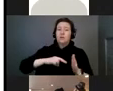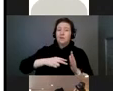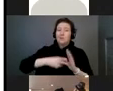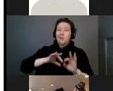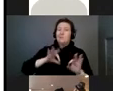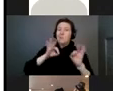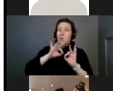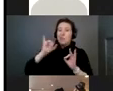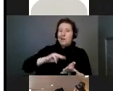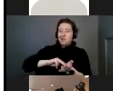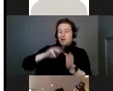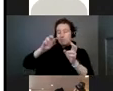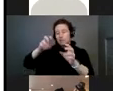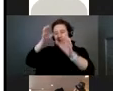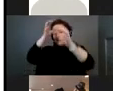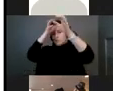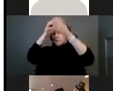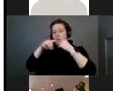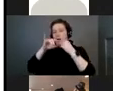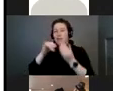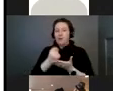about that treatment.